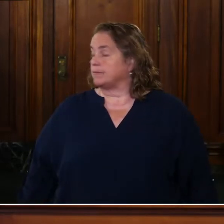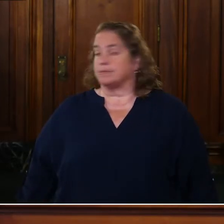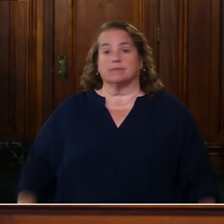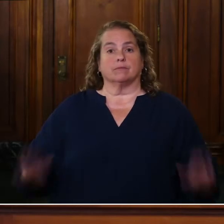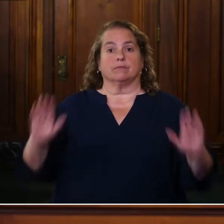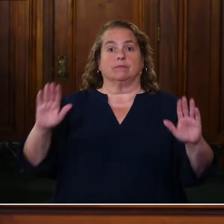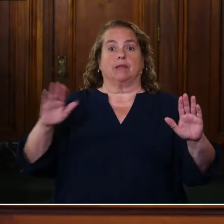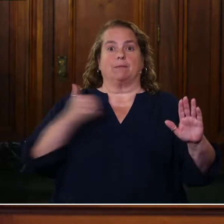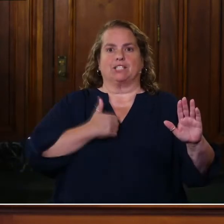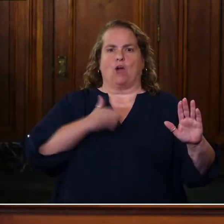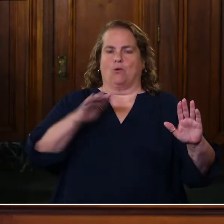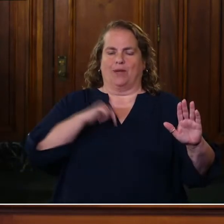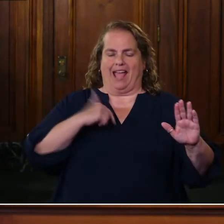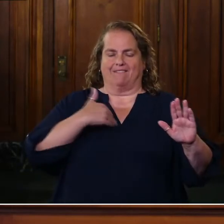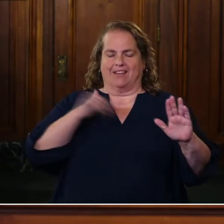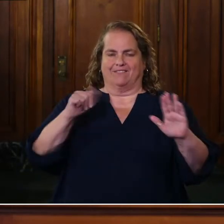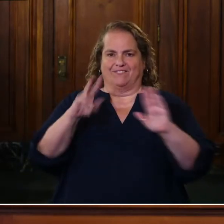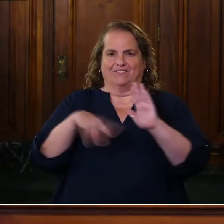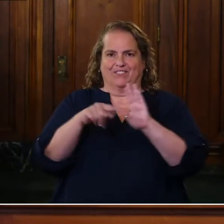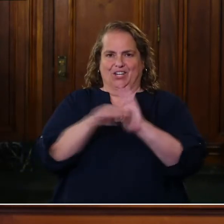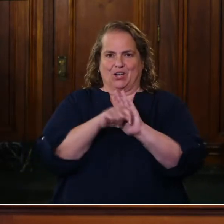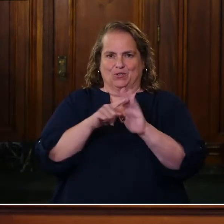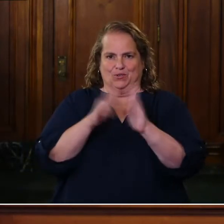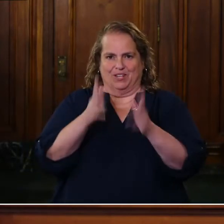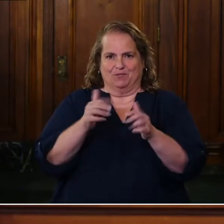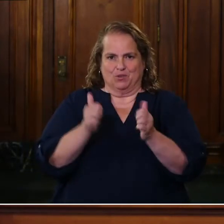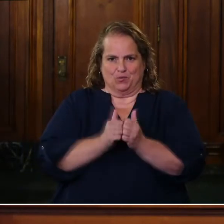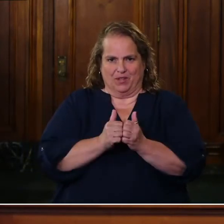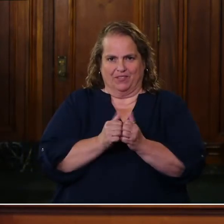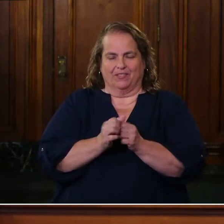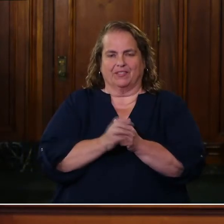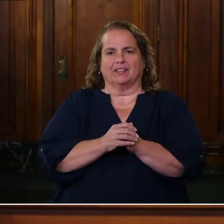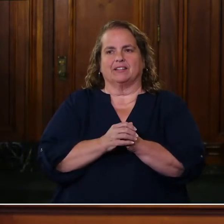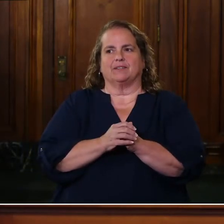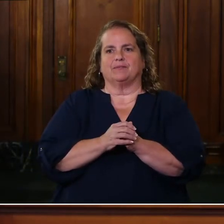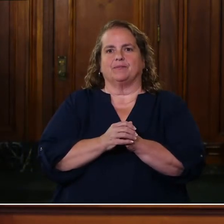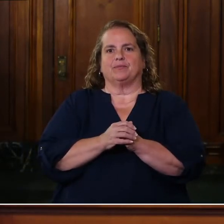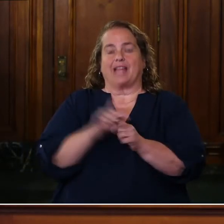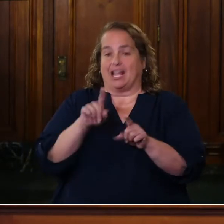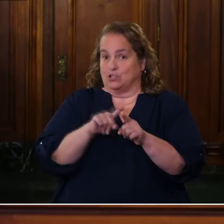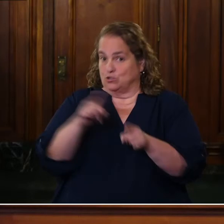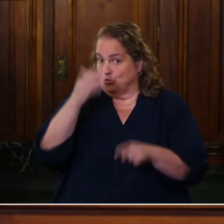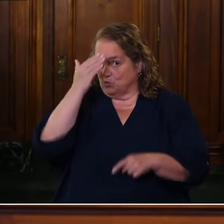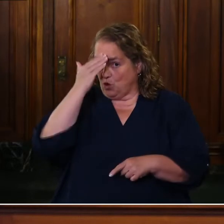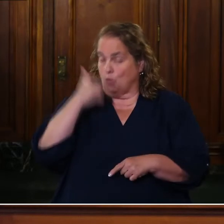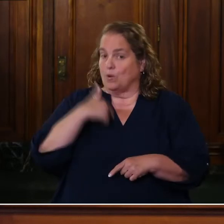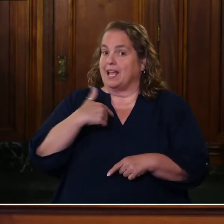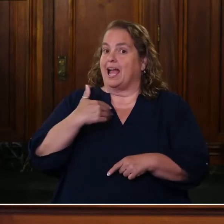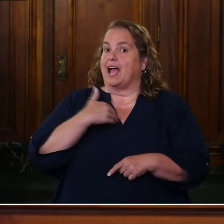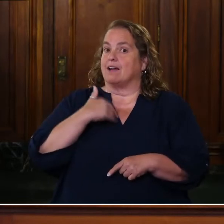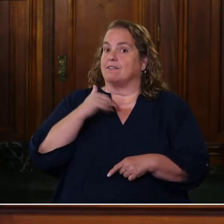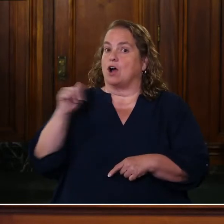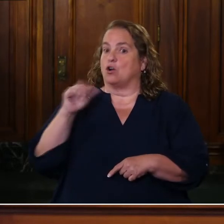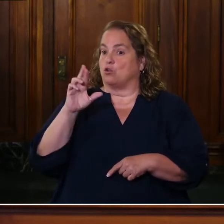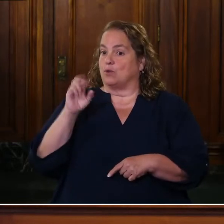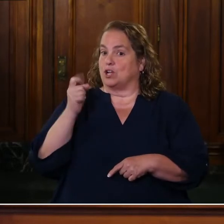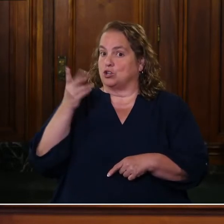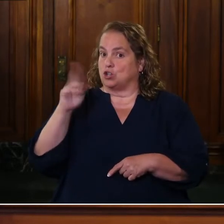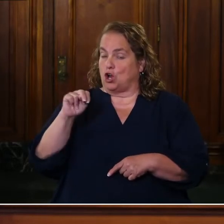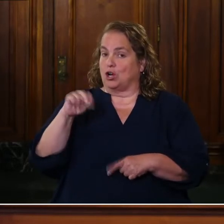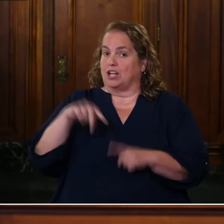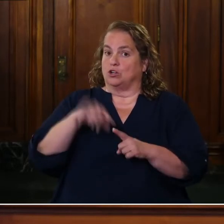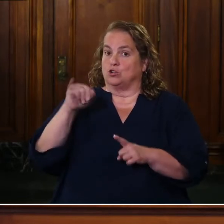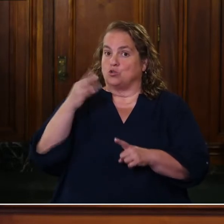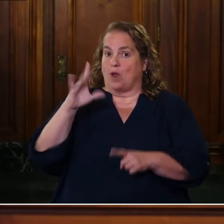All right, we've got a video to leave you with. As you know, we've got a return in July of